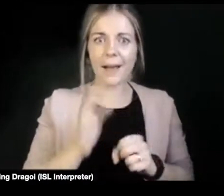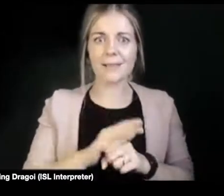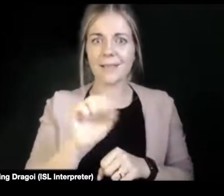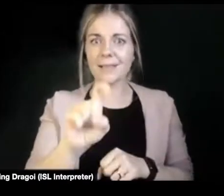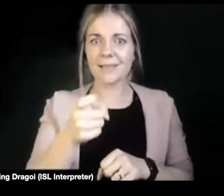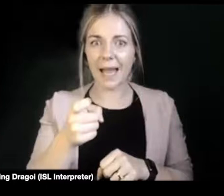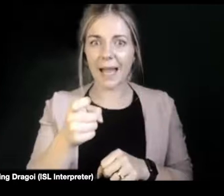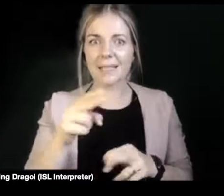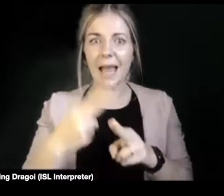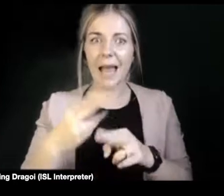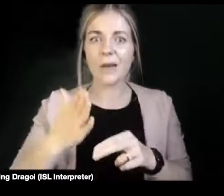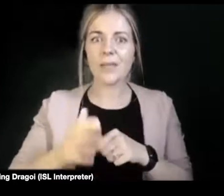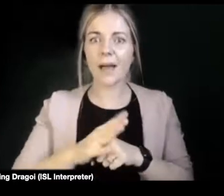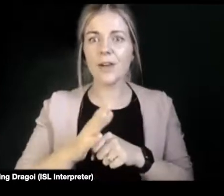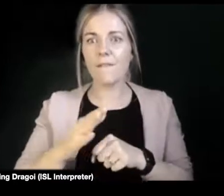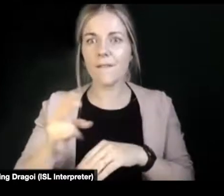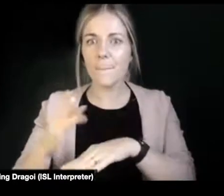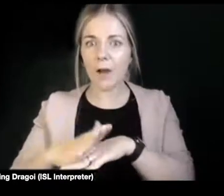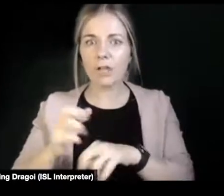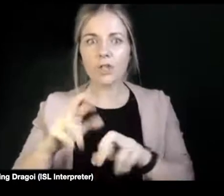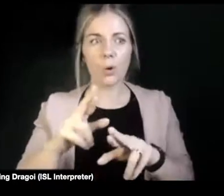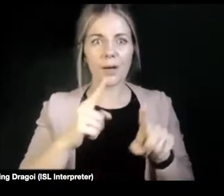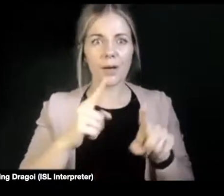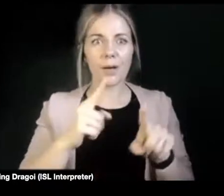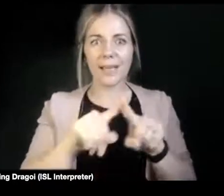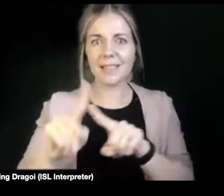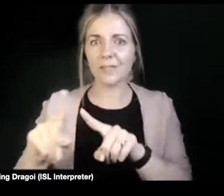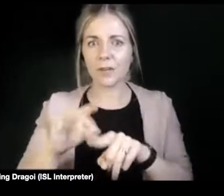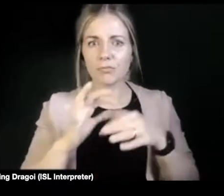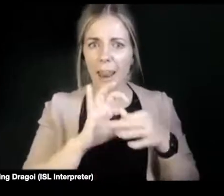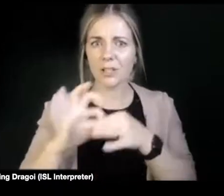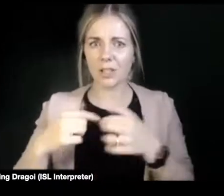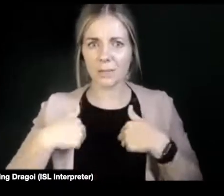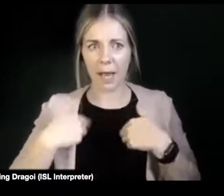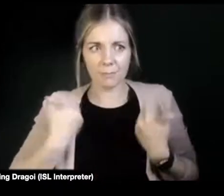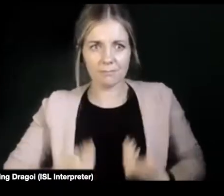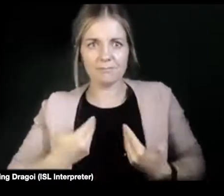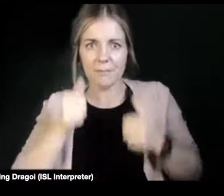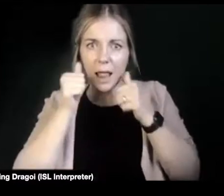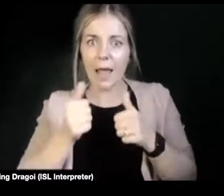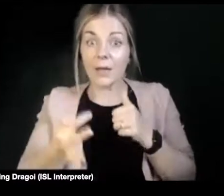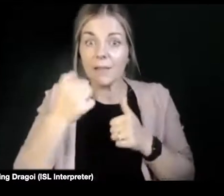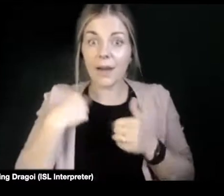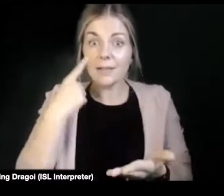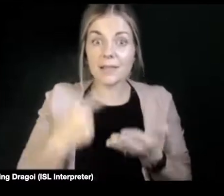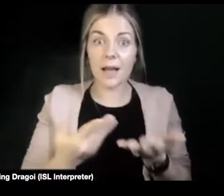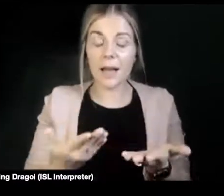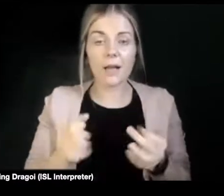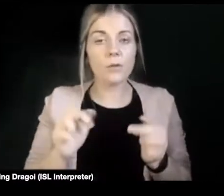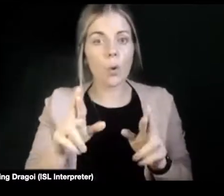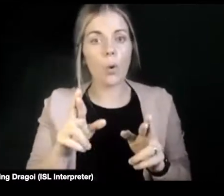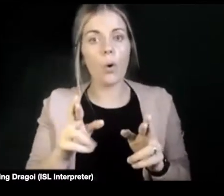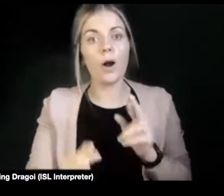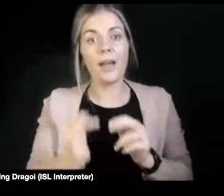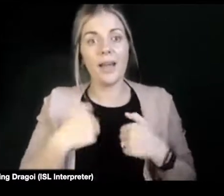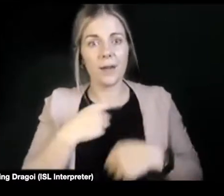outside of marriage and outside of relationships and eligible to be a parent if you choose, or to be able to control your fertility if you